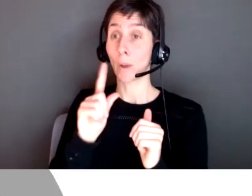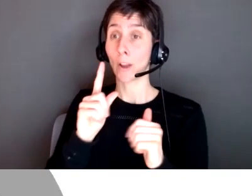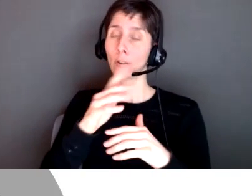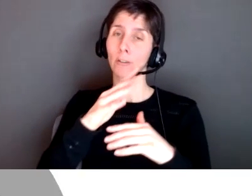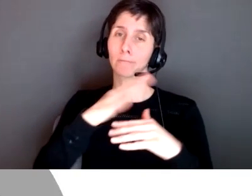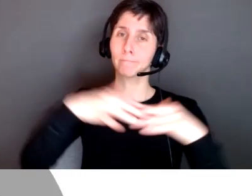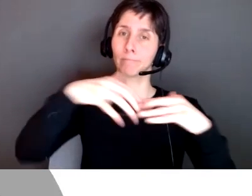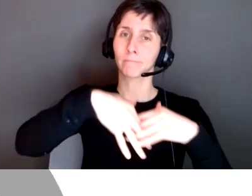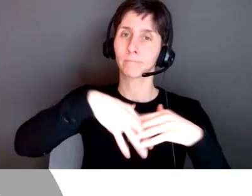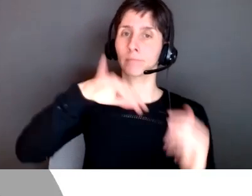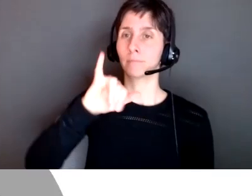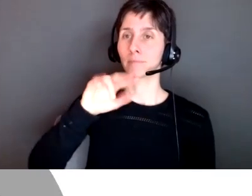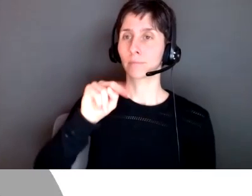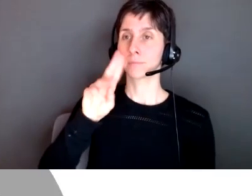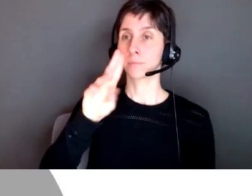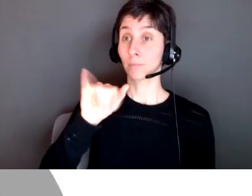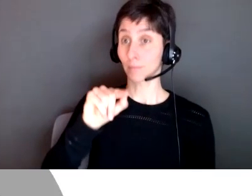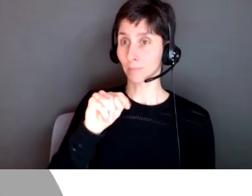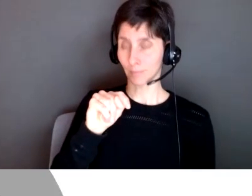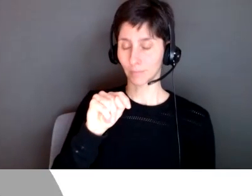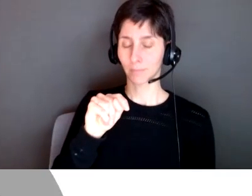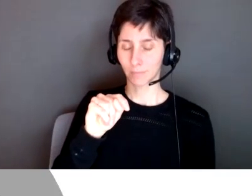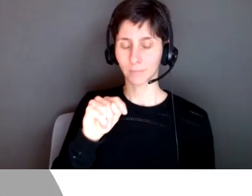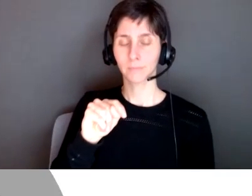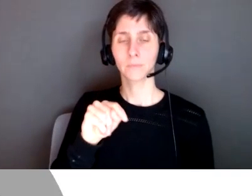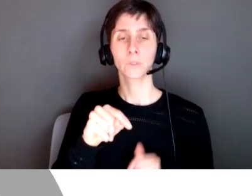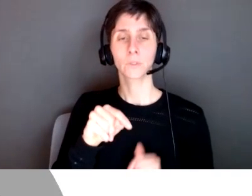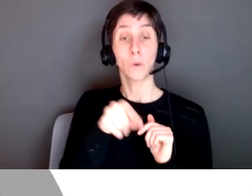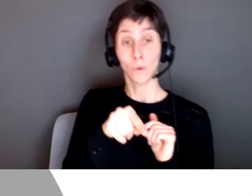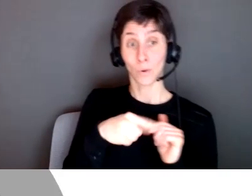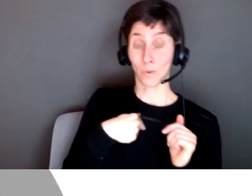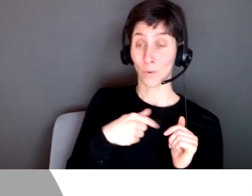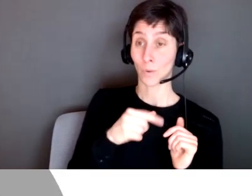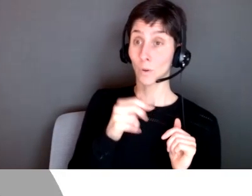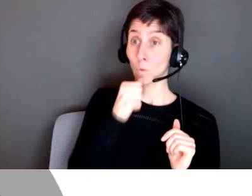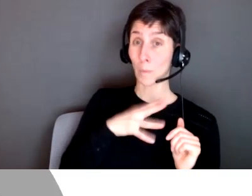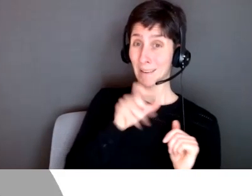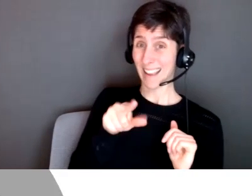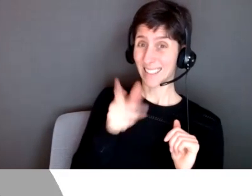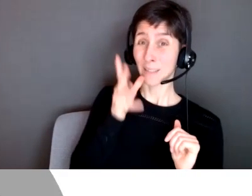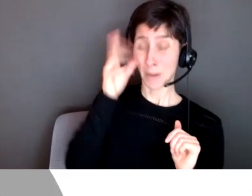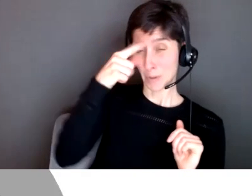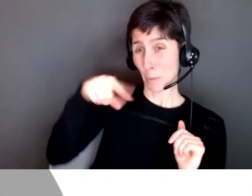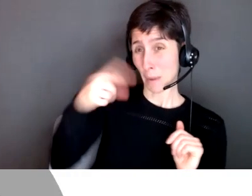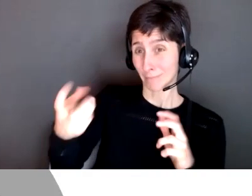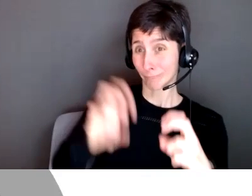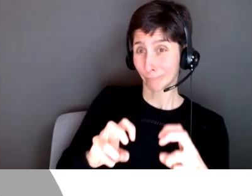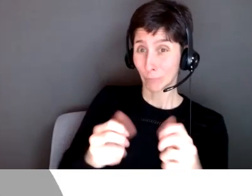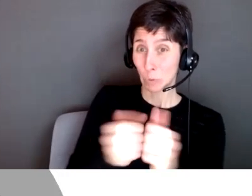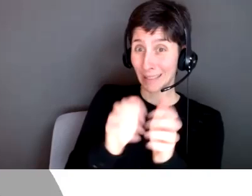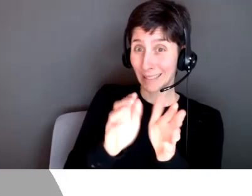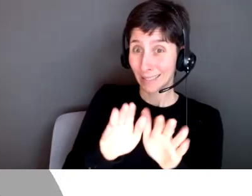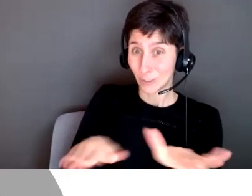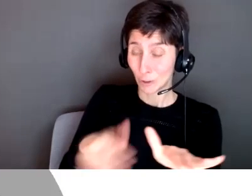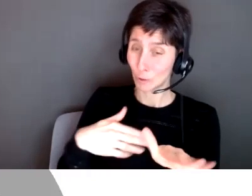so when she asked for the parents to oh can you just go in the floor in the carpet and engage with your